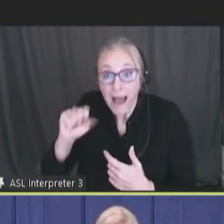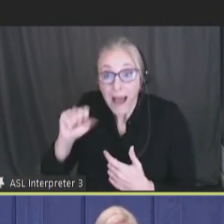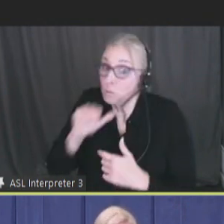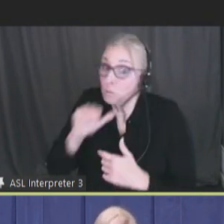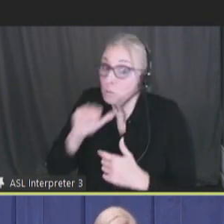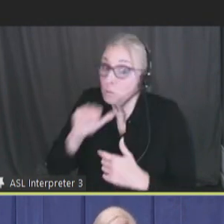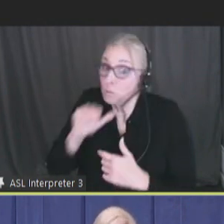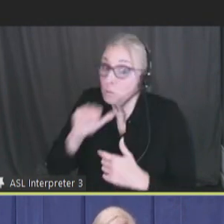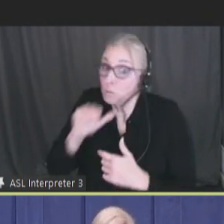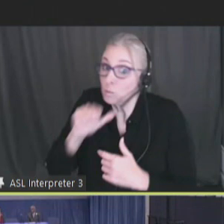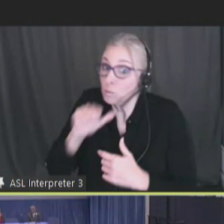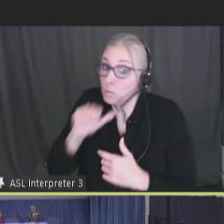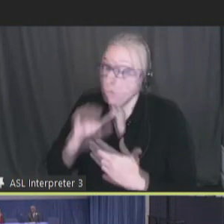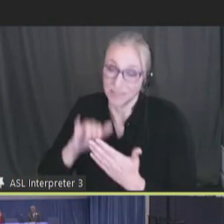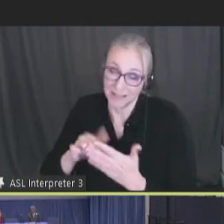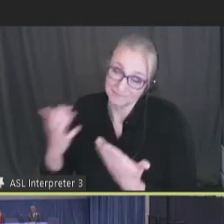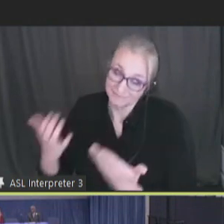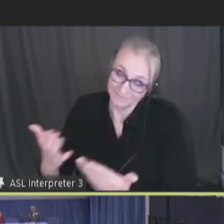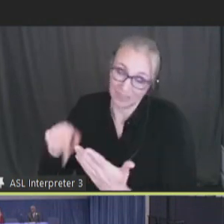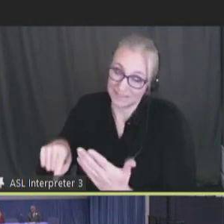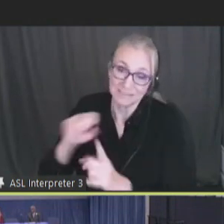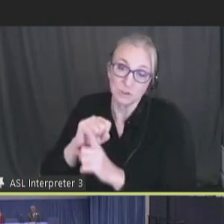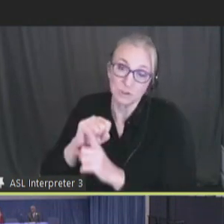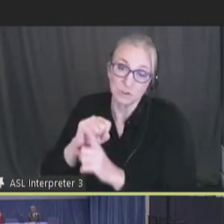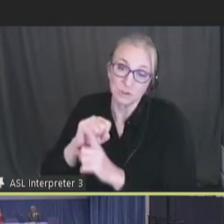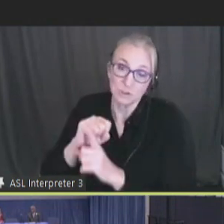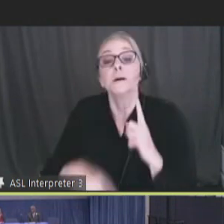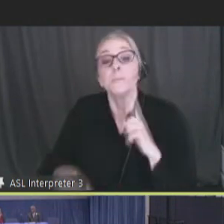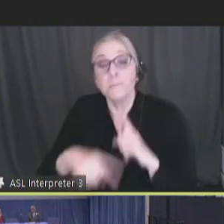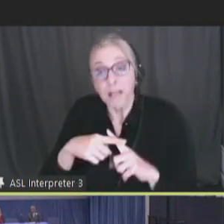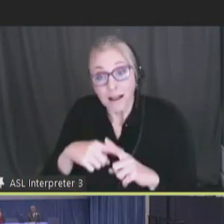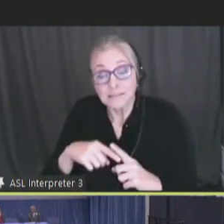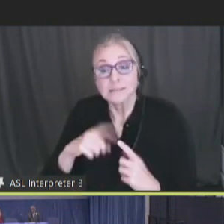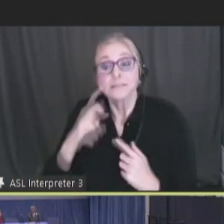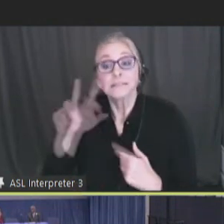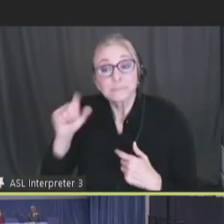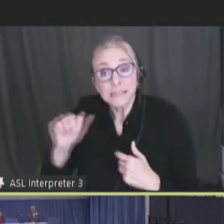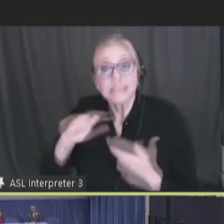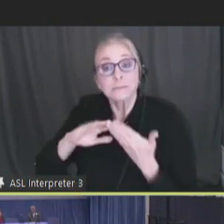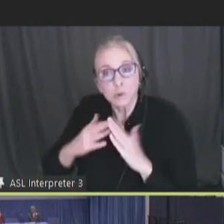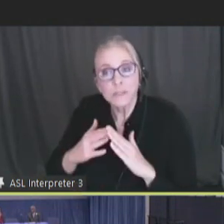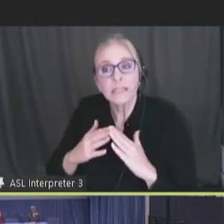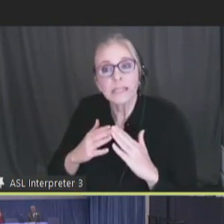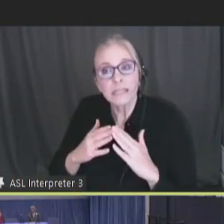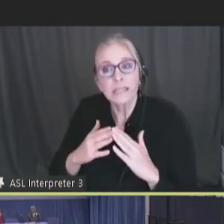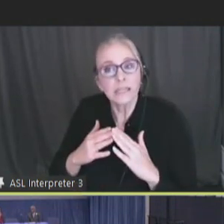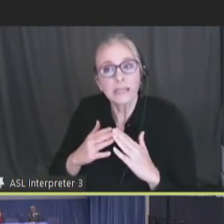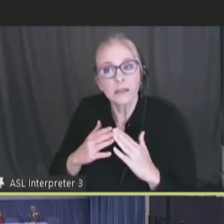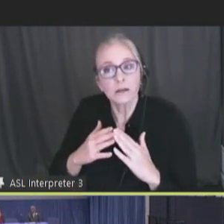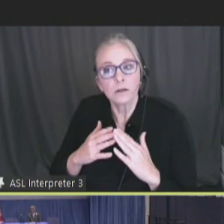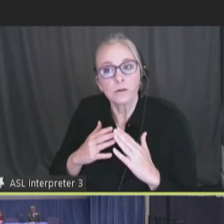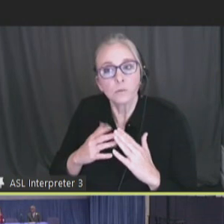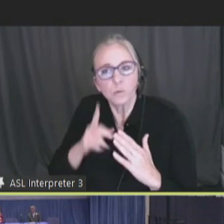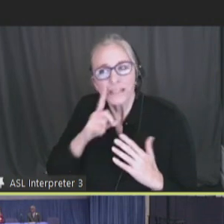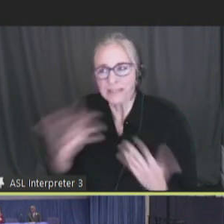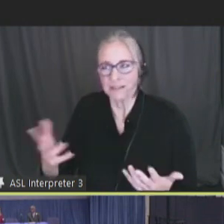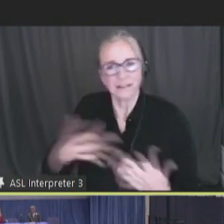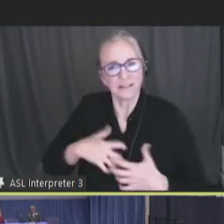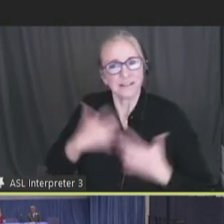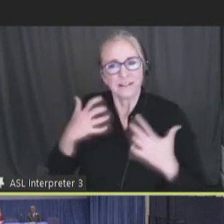this was a case of that. But additionally, I think what the disability community was outraged by was just the